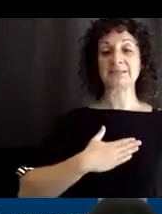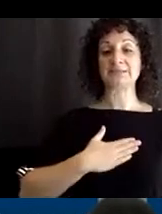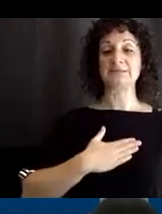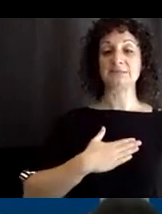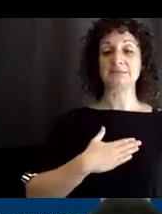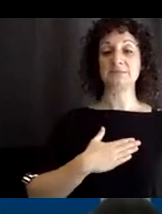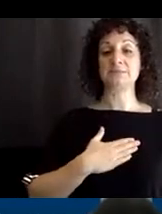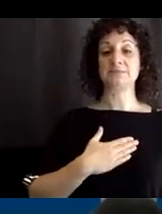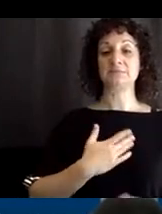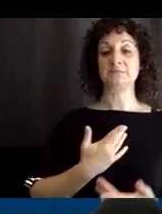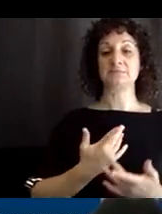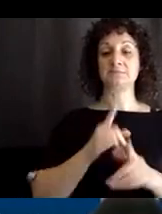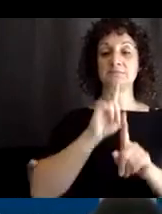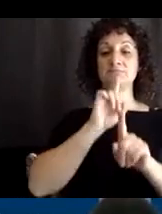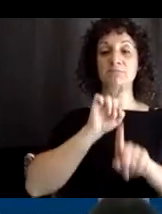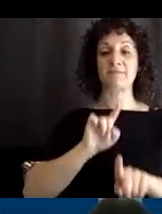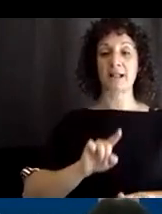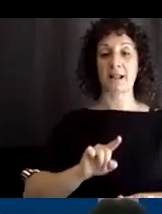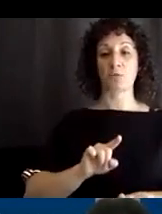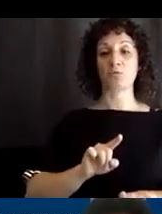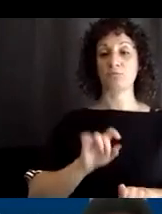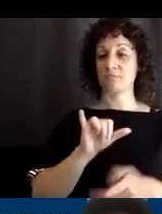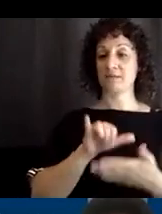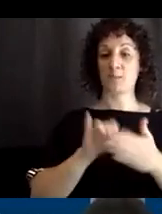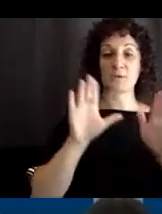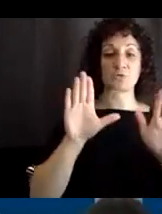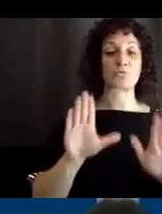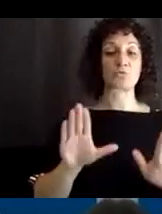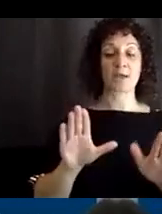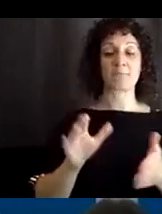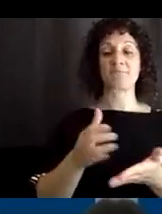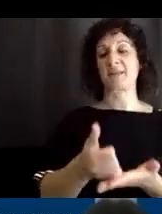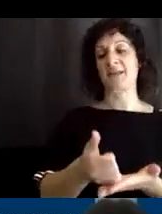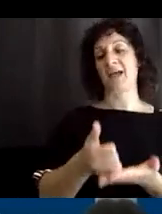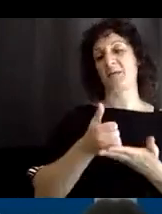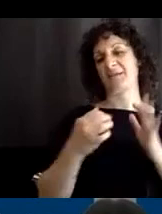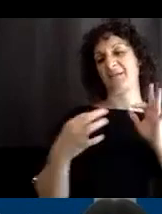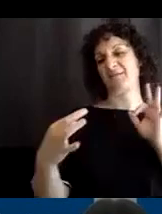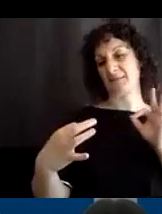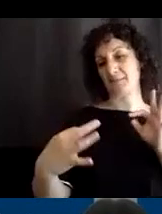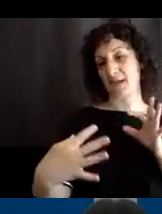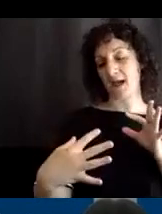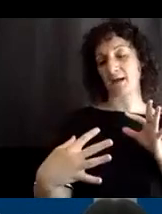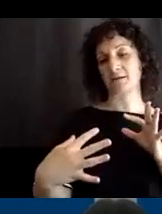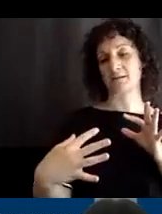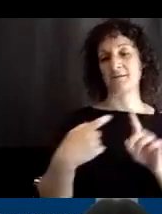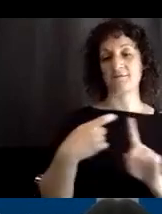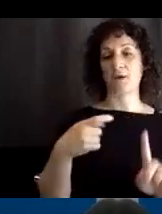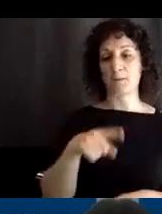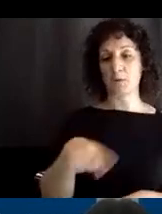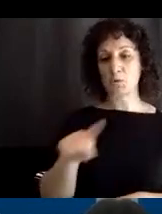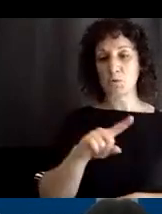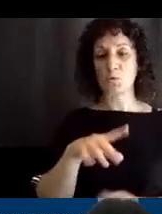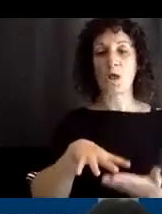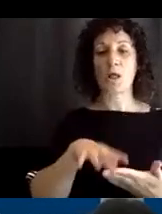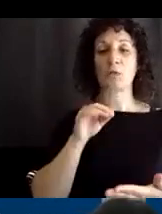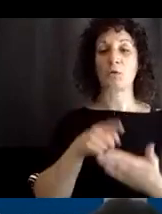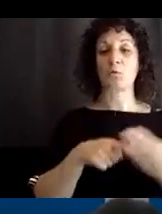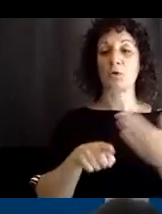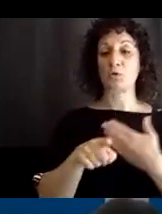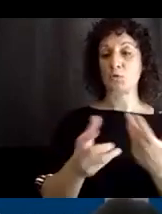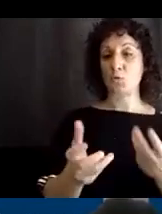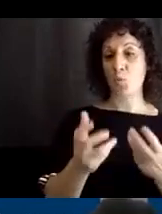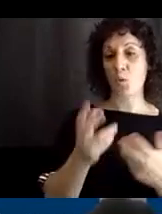fill that out, that would be really great. That helps us to get feedback from you guys and just learn about what you guys want to watch on these